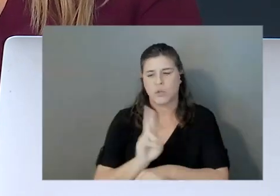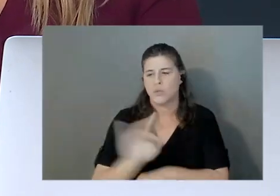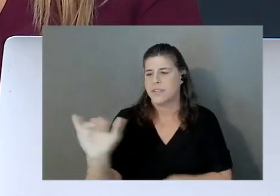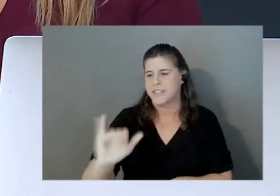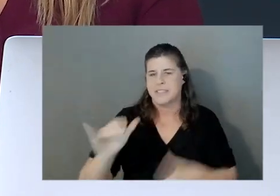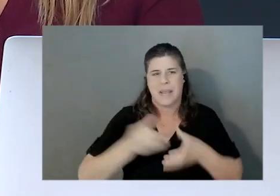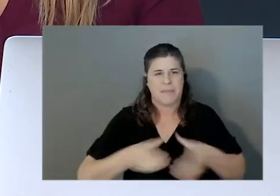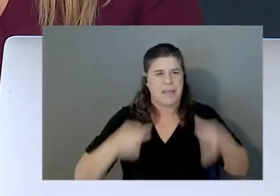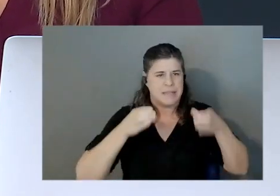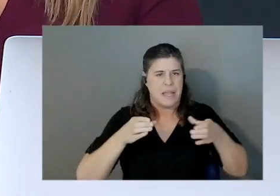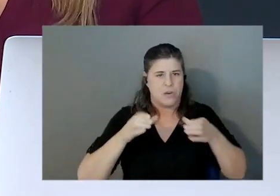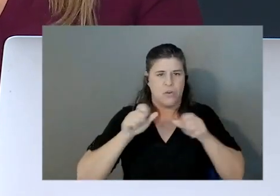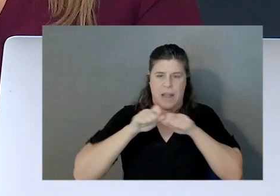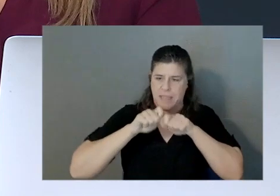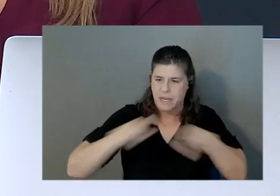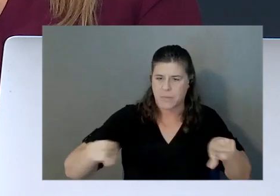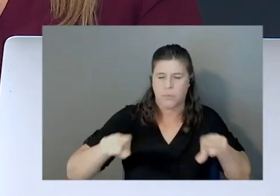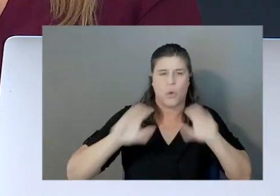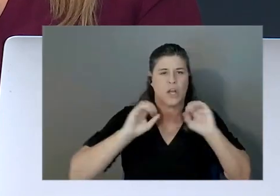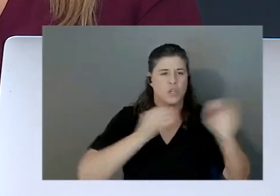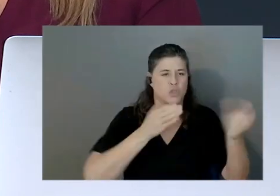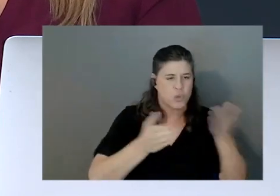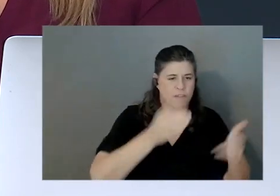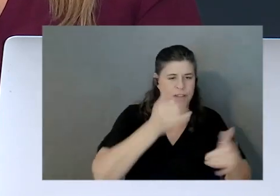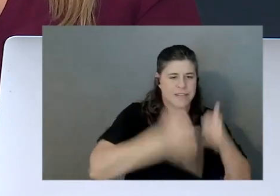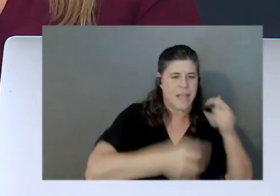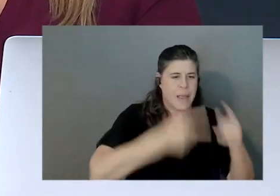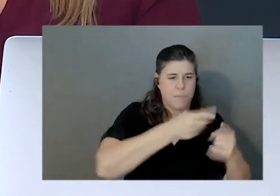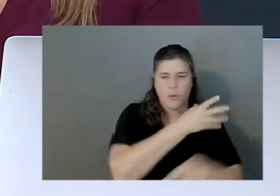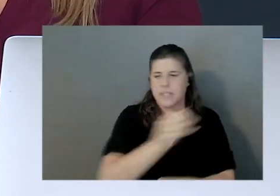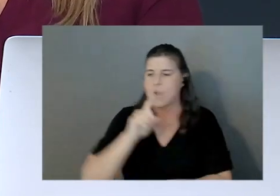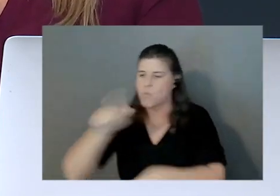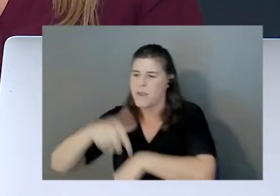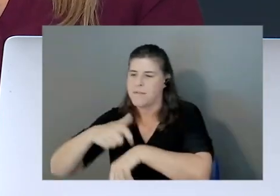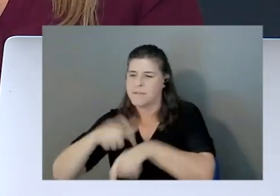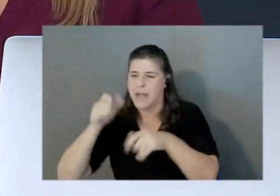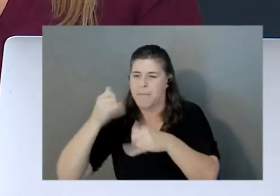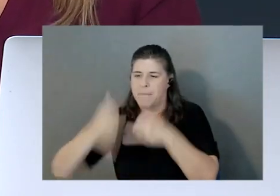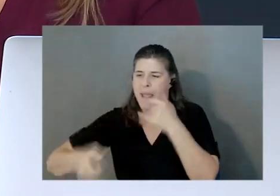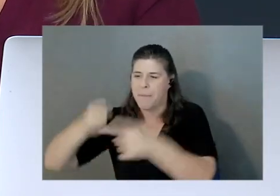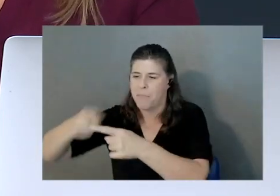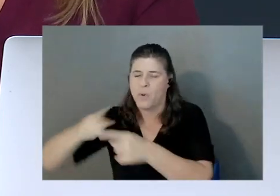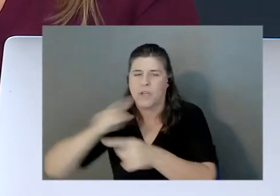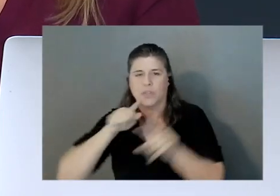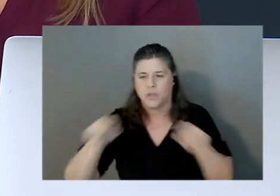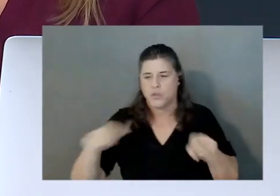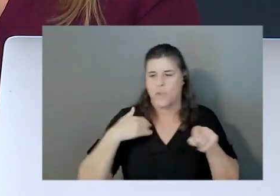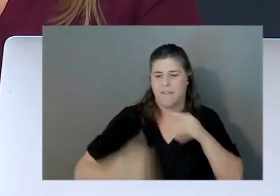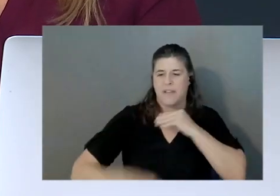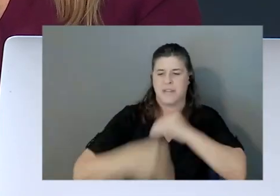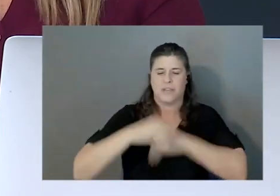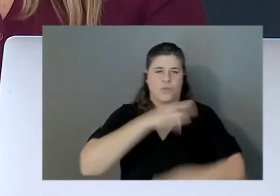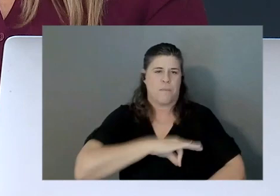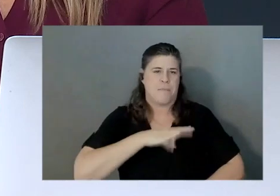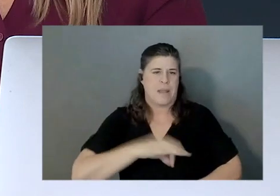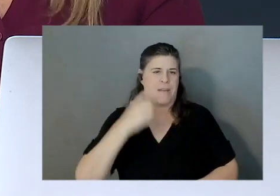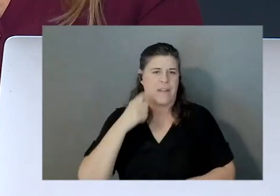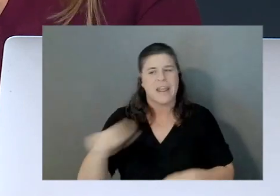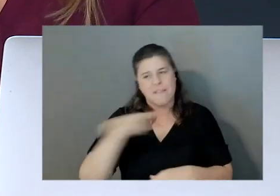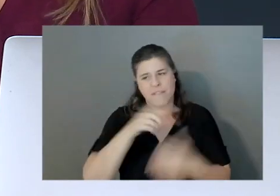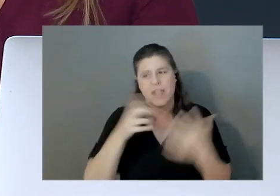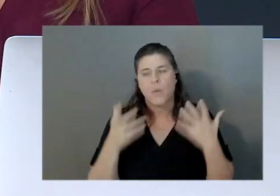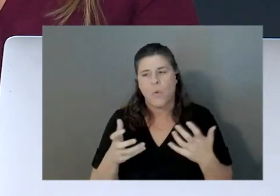deploy it on serverless endpoints and also on real-time endpoints. So that gives them an additional benefit if they want to move